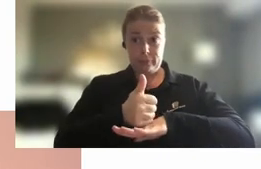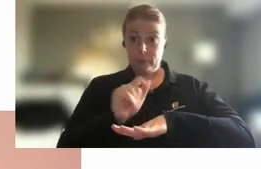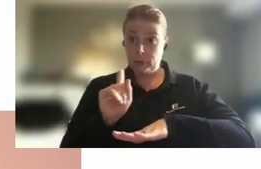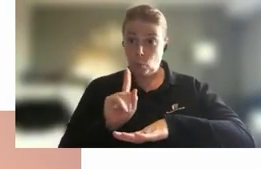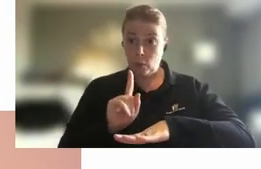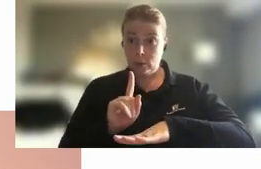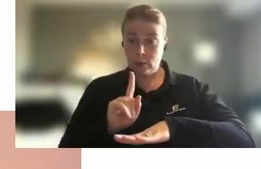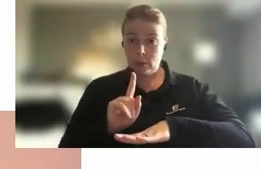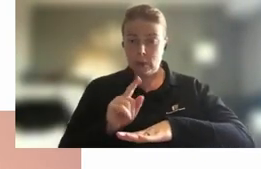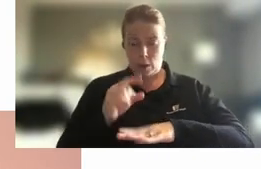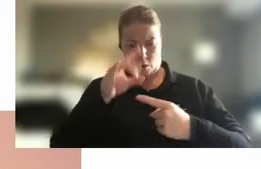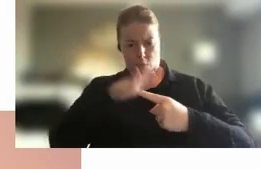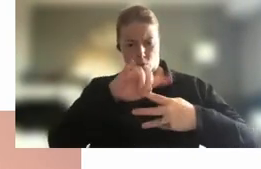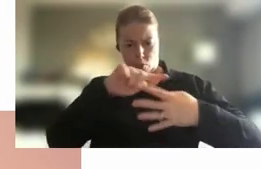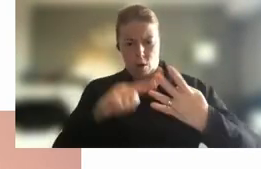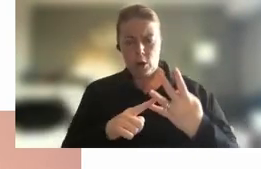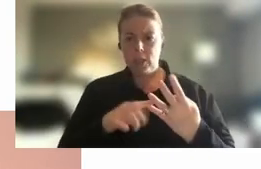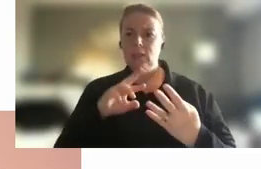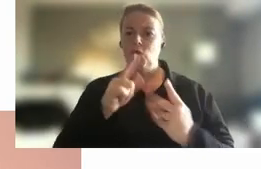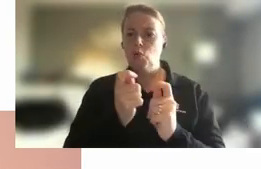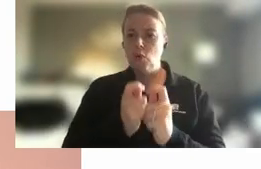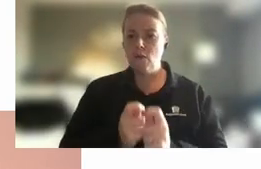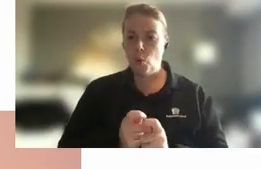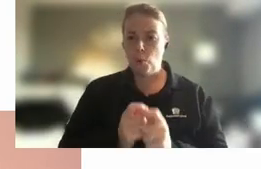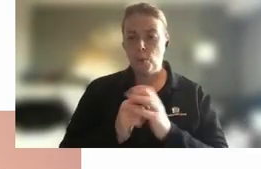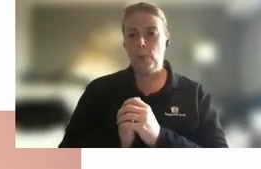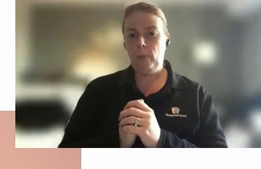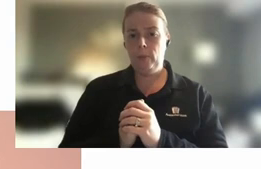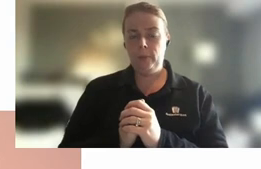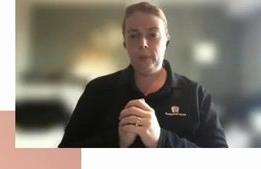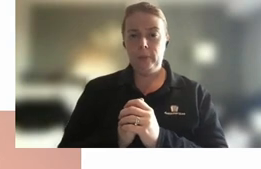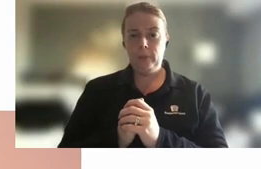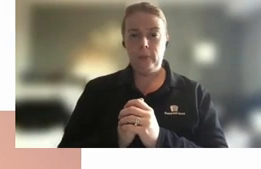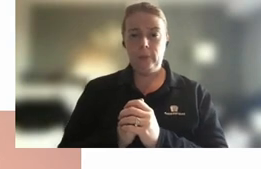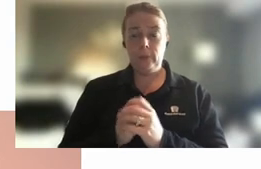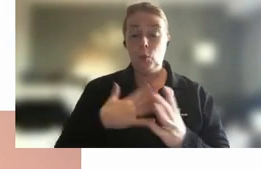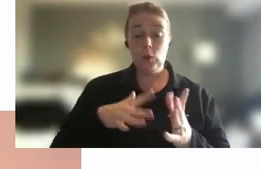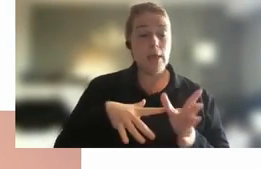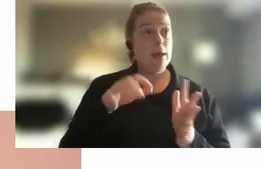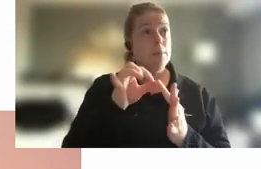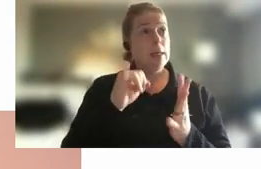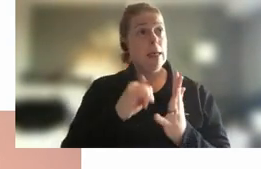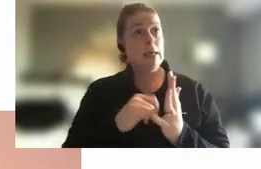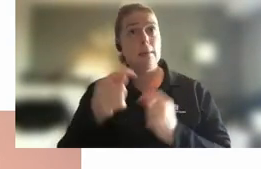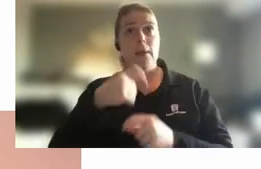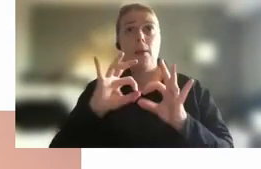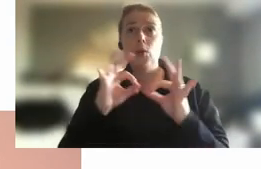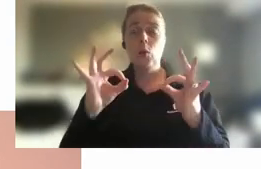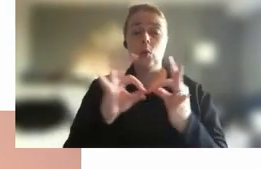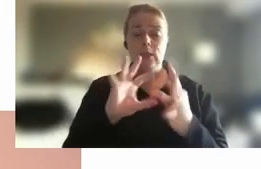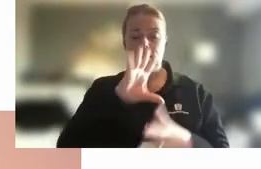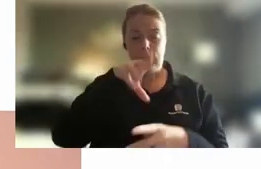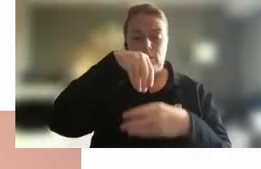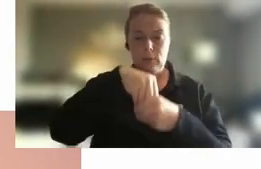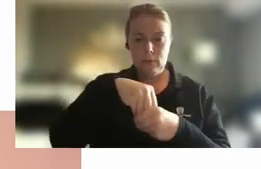priorities in that reform journey it's looking to the APS to be an organisation that embodies integrity in